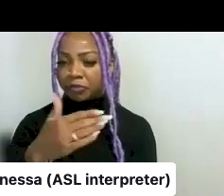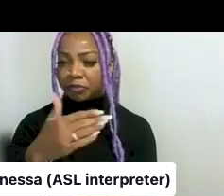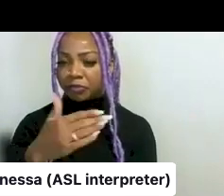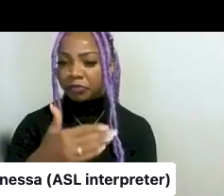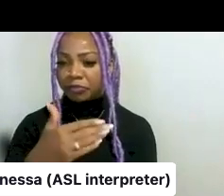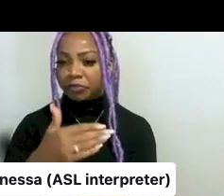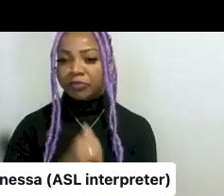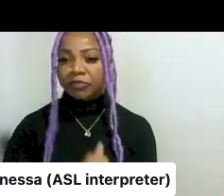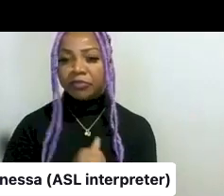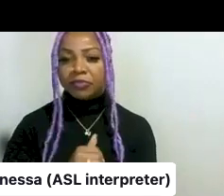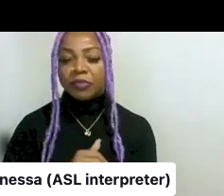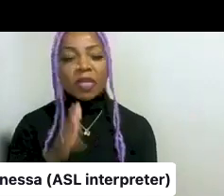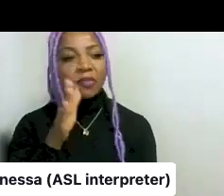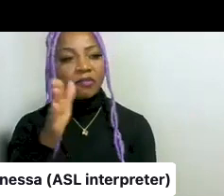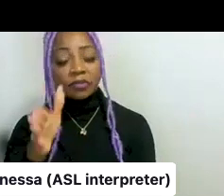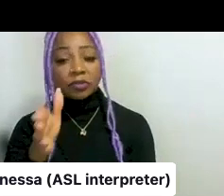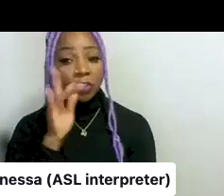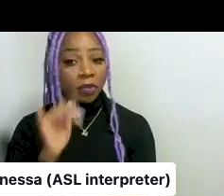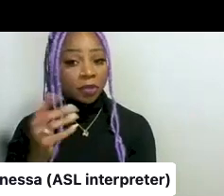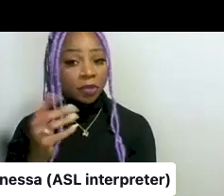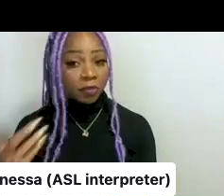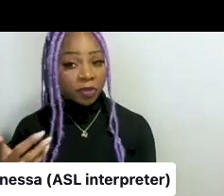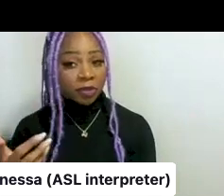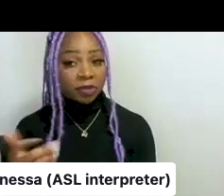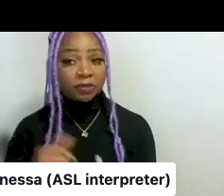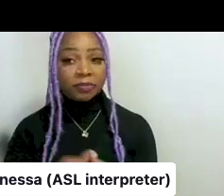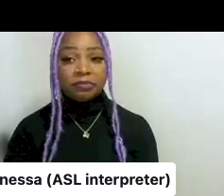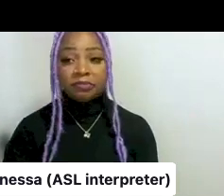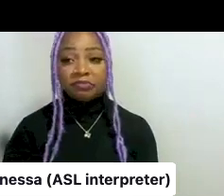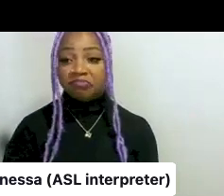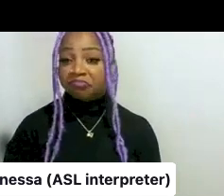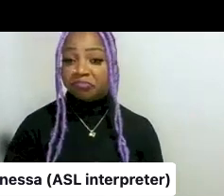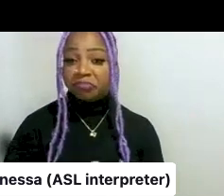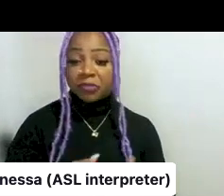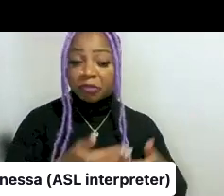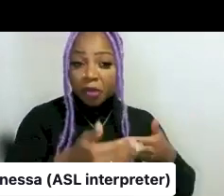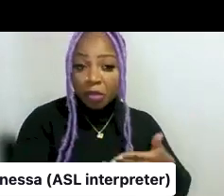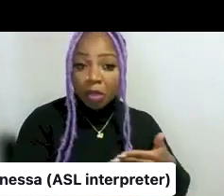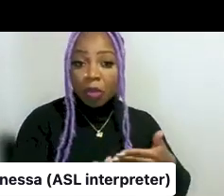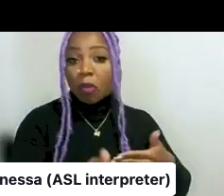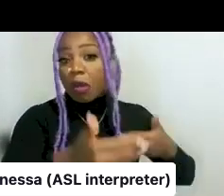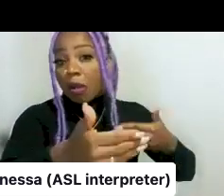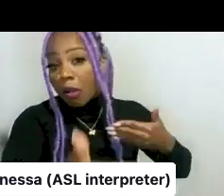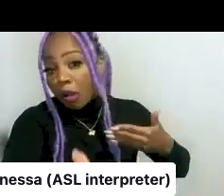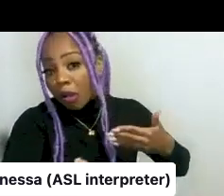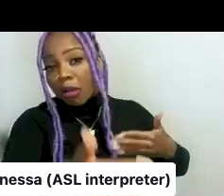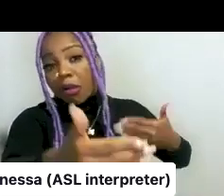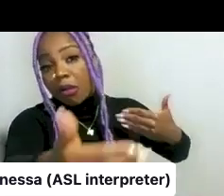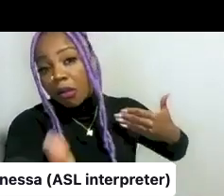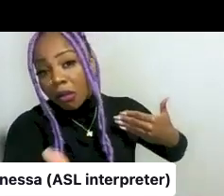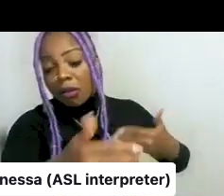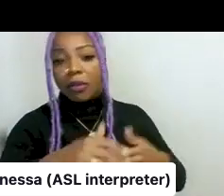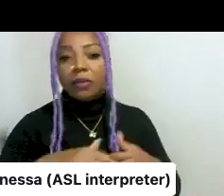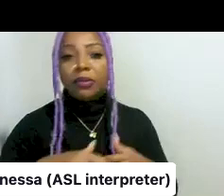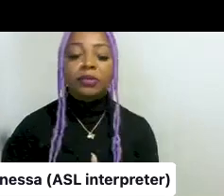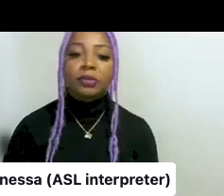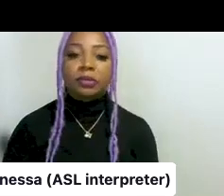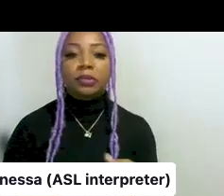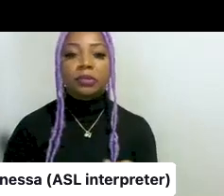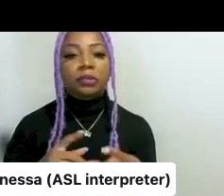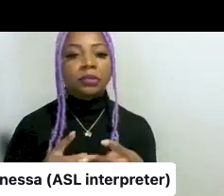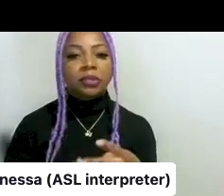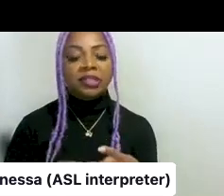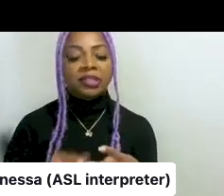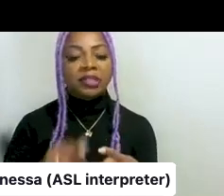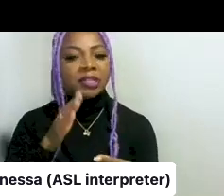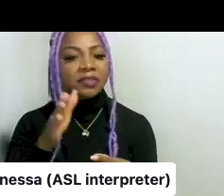future look like in the short, the medium or the long-term and, um, what would we need in this future to lead